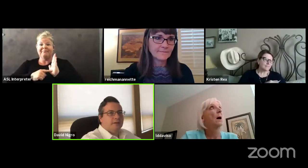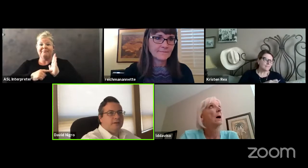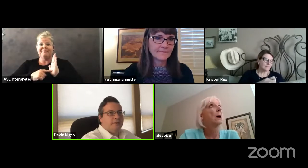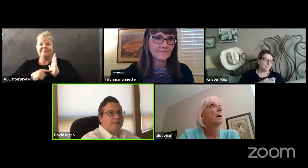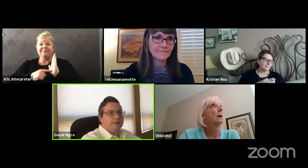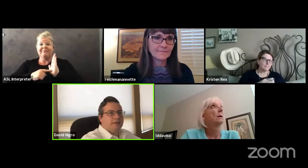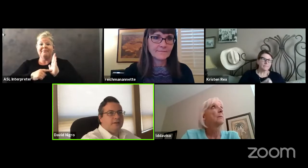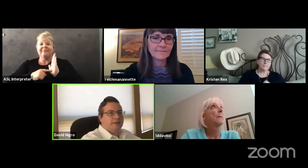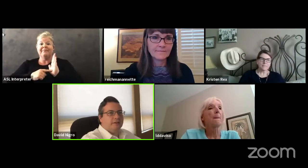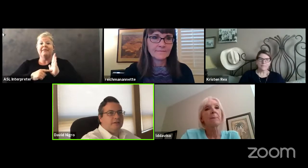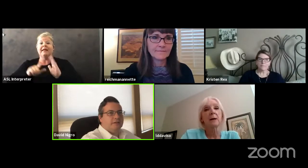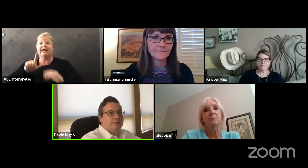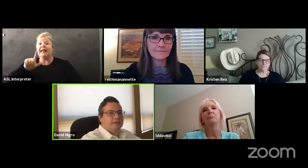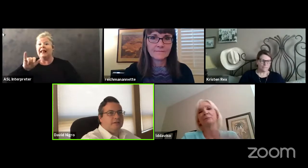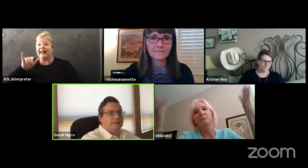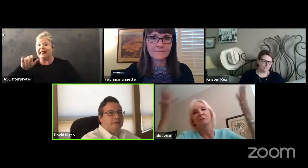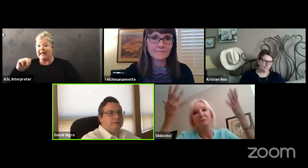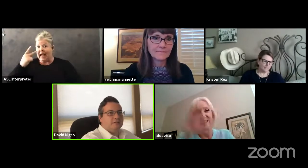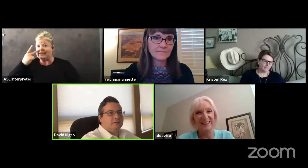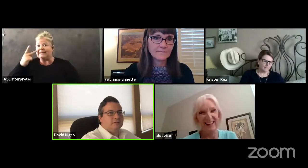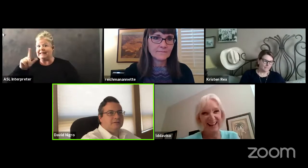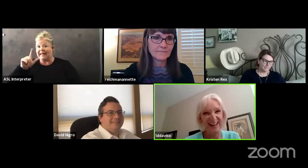Lynn, I see Lynn.